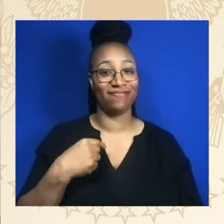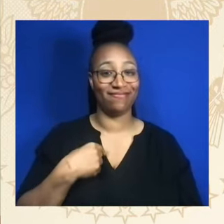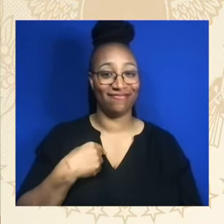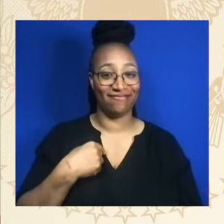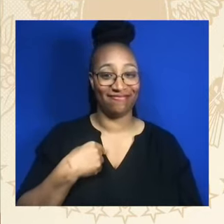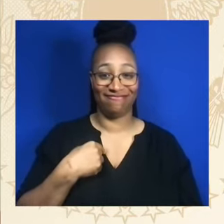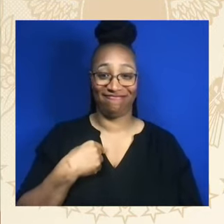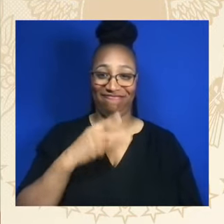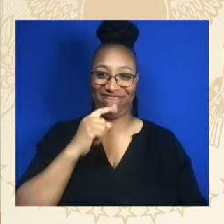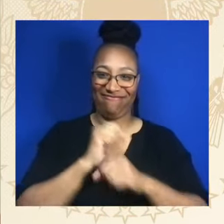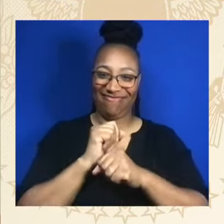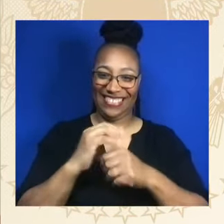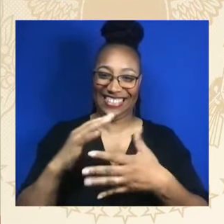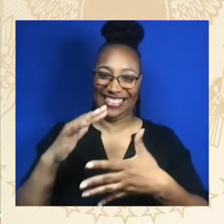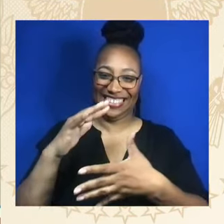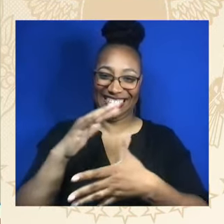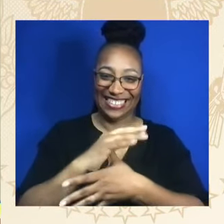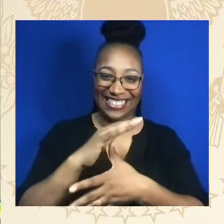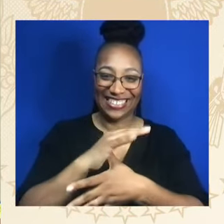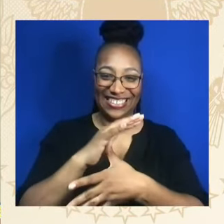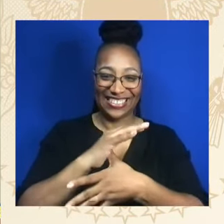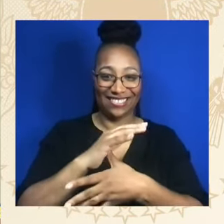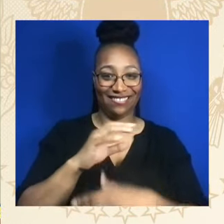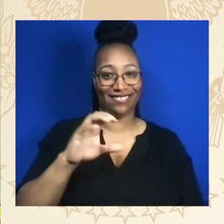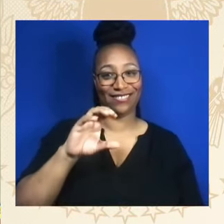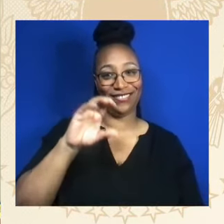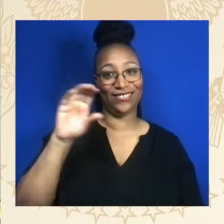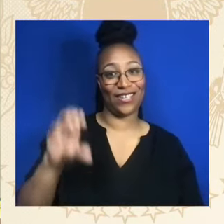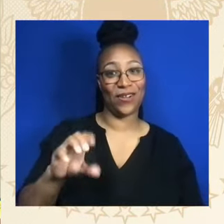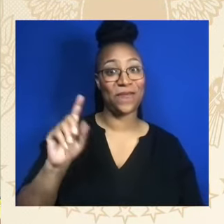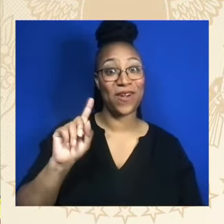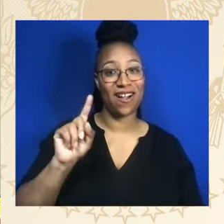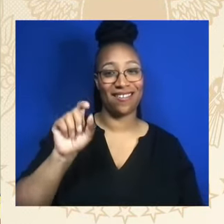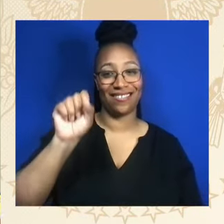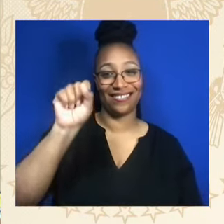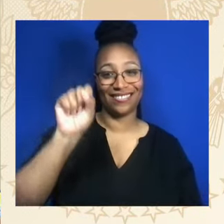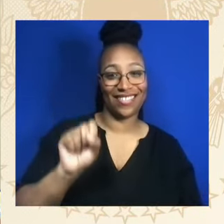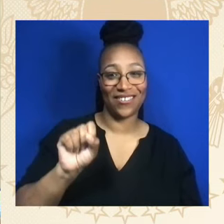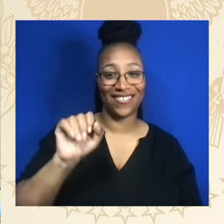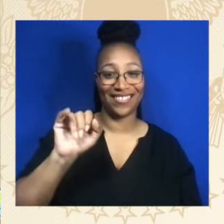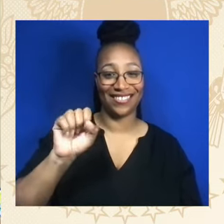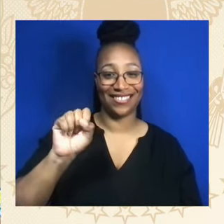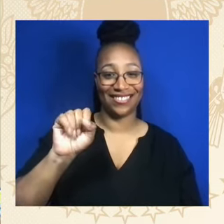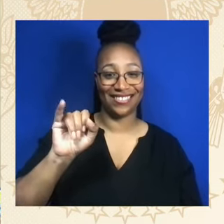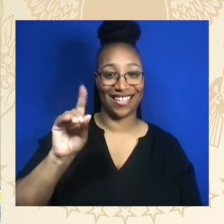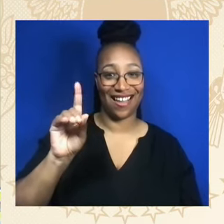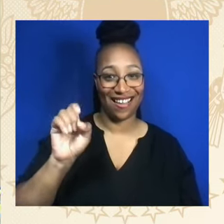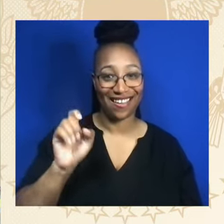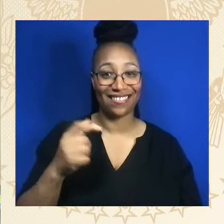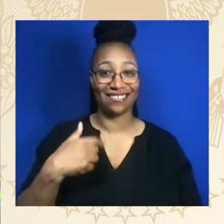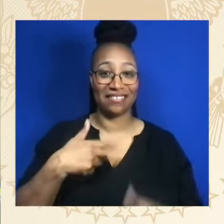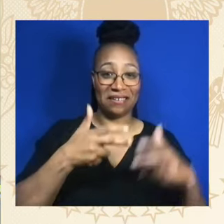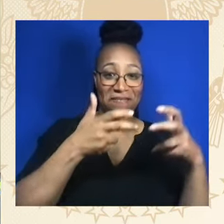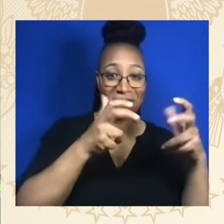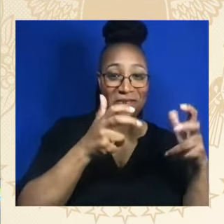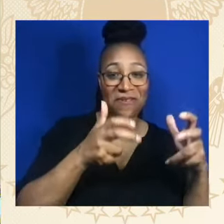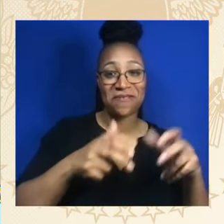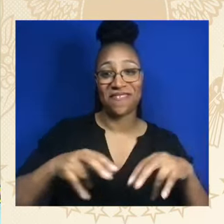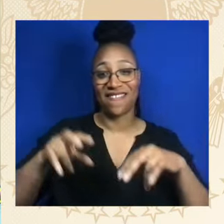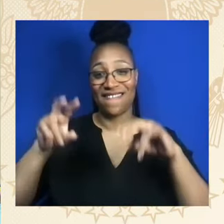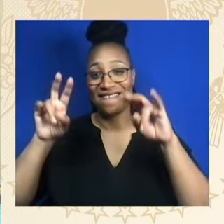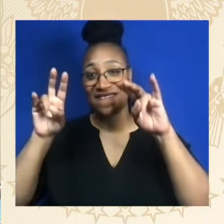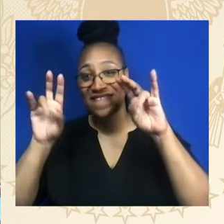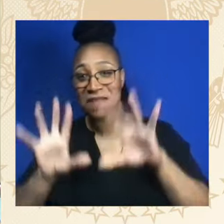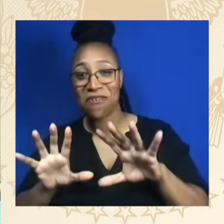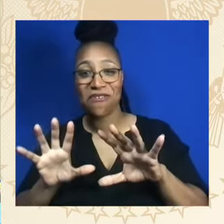I play basketball and volleyball, the percussion and band, and try my hand in screenwriting and theater while keeping up my straight A's with a 4.5